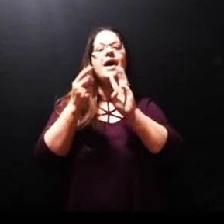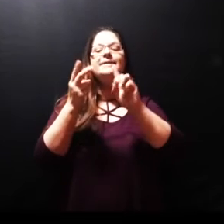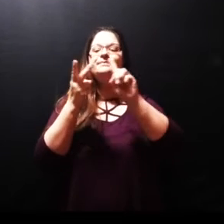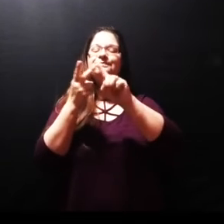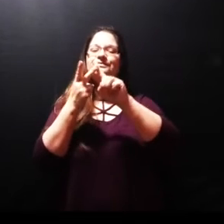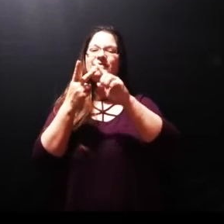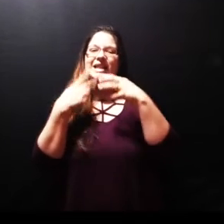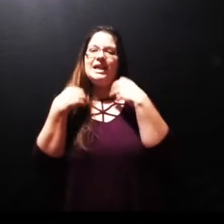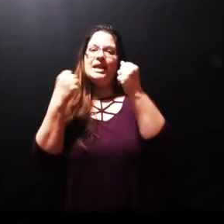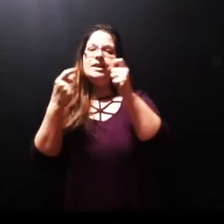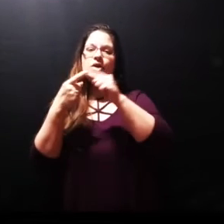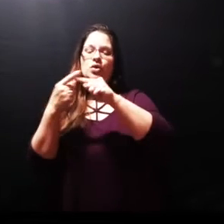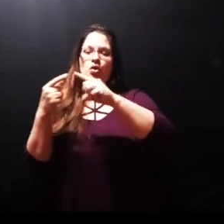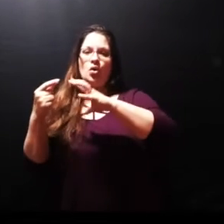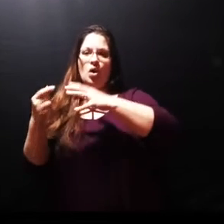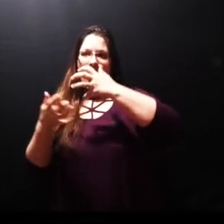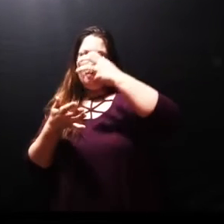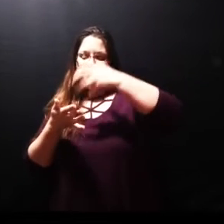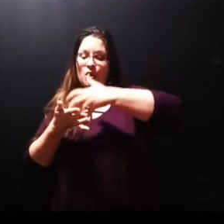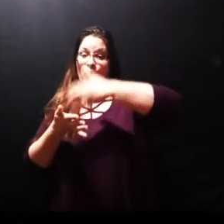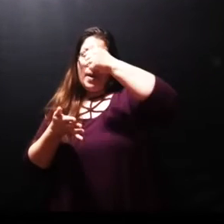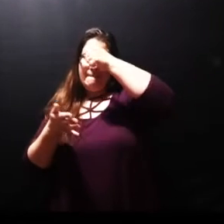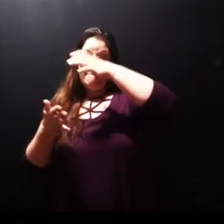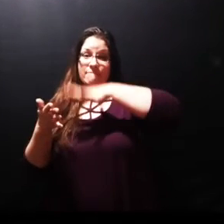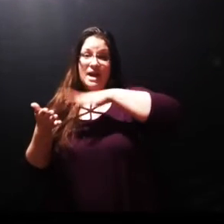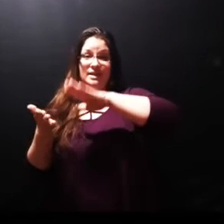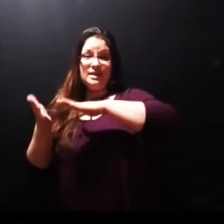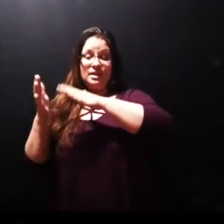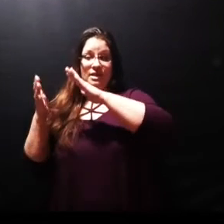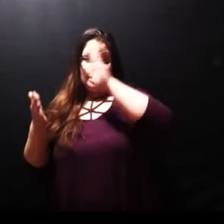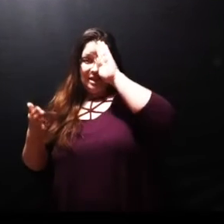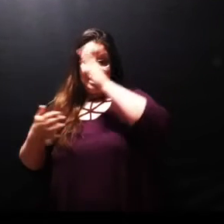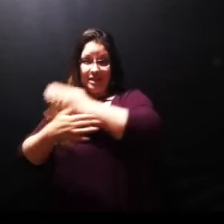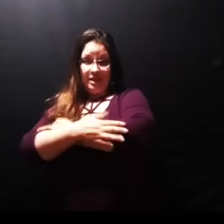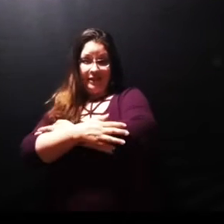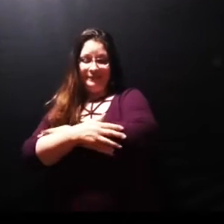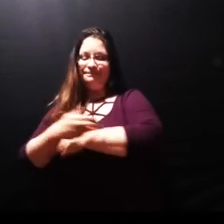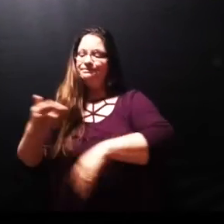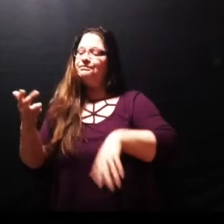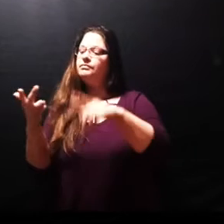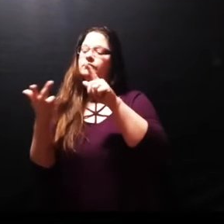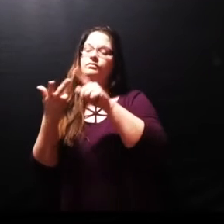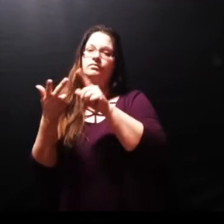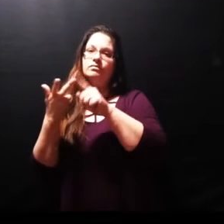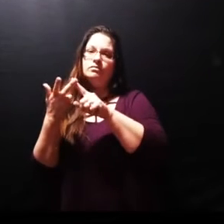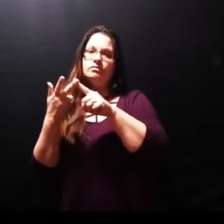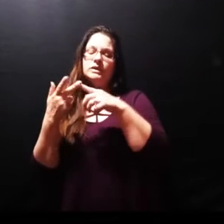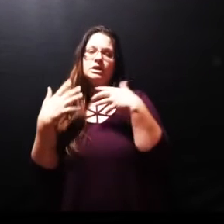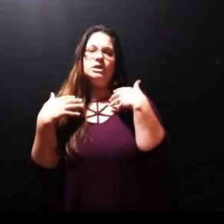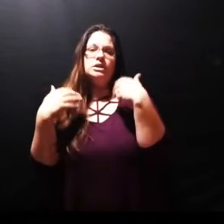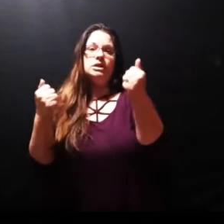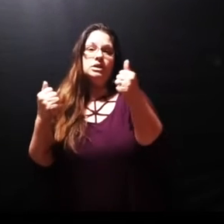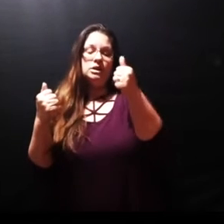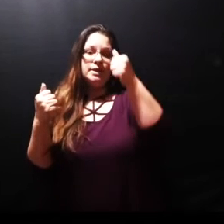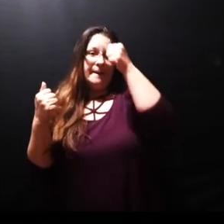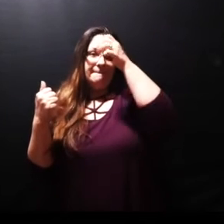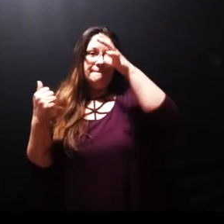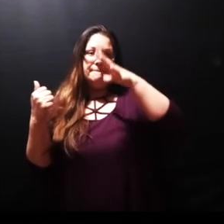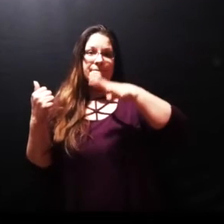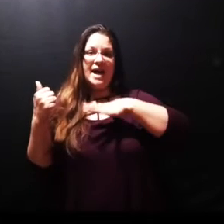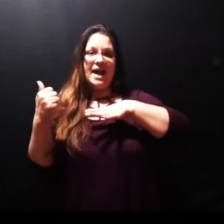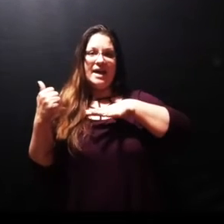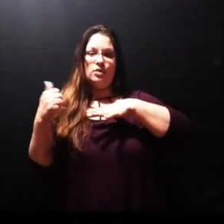nobleman's son chapter 5 restoring the crippled man's legs chapter 6 two miracles there